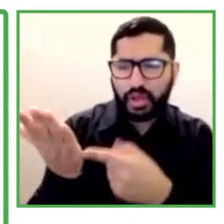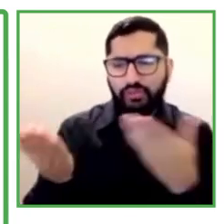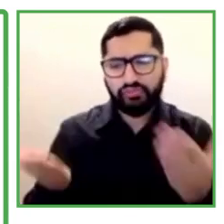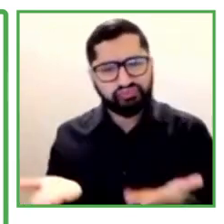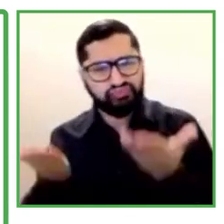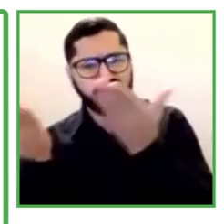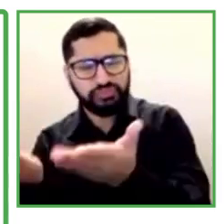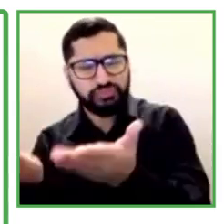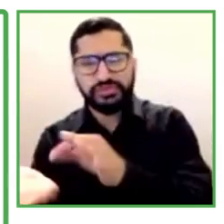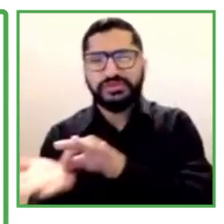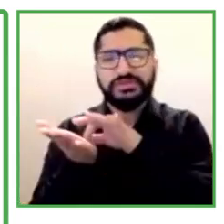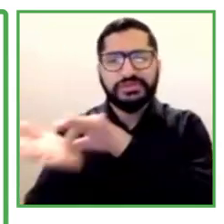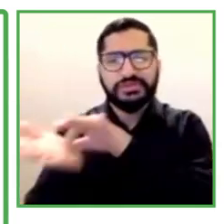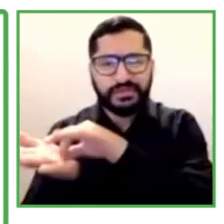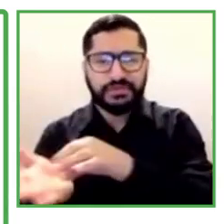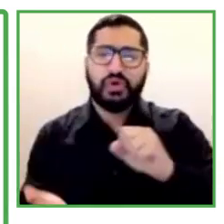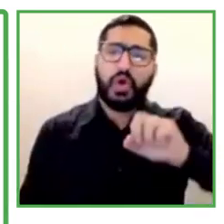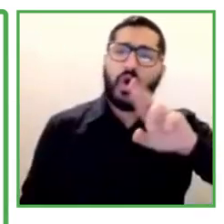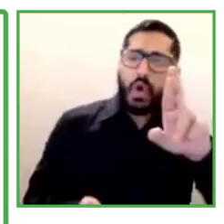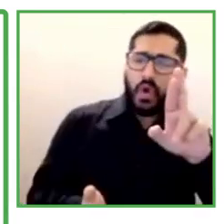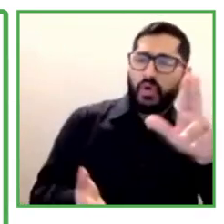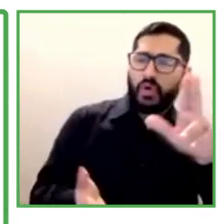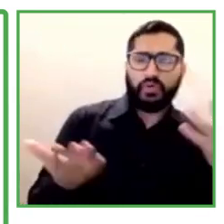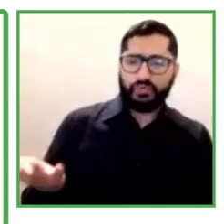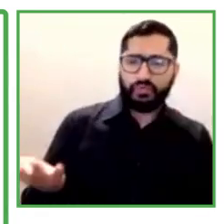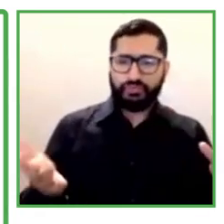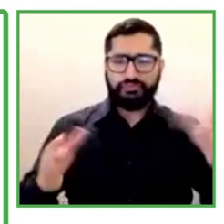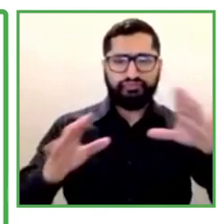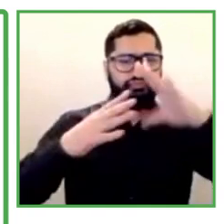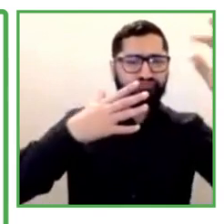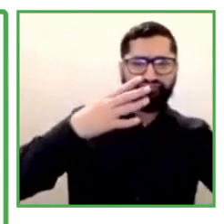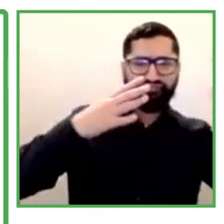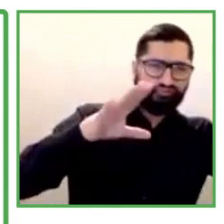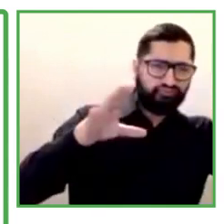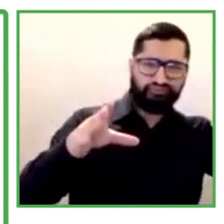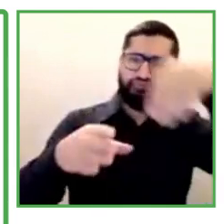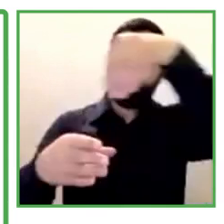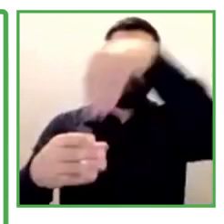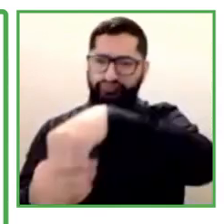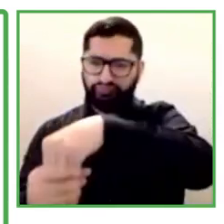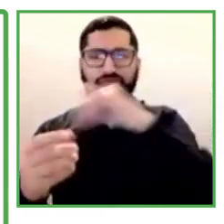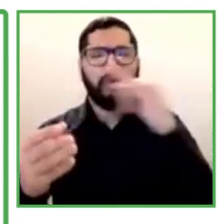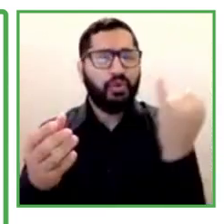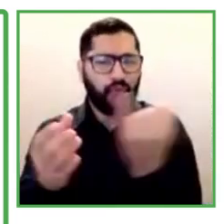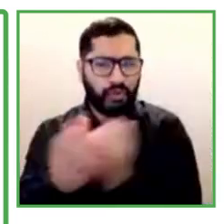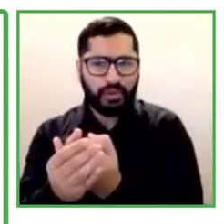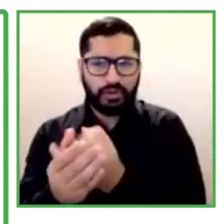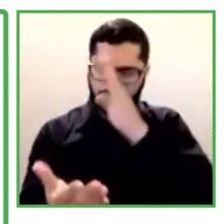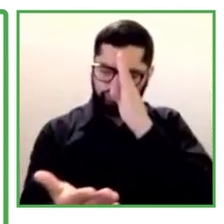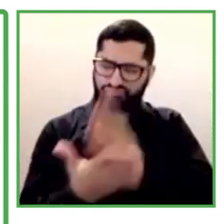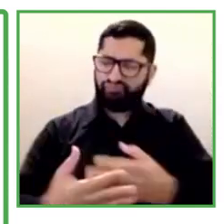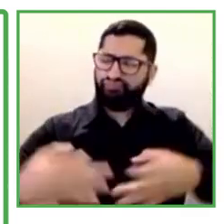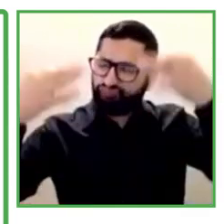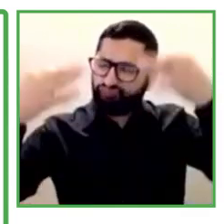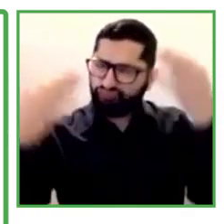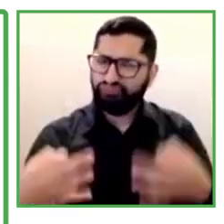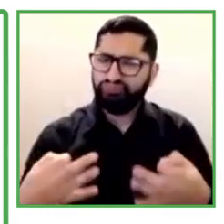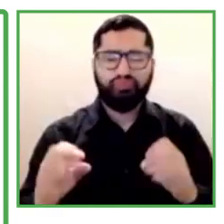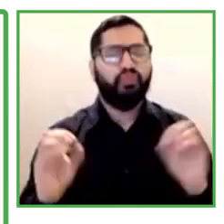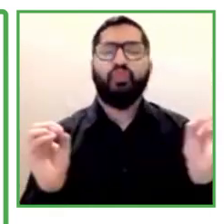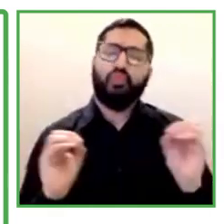processes, this is not inclusion. In a more broad sense,